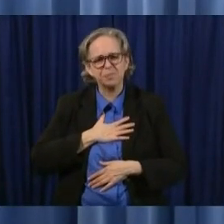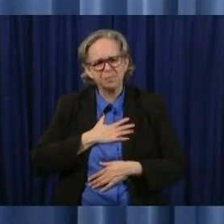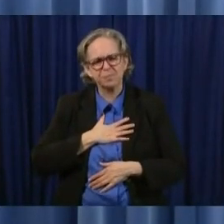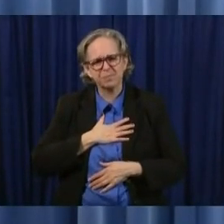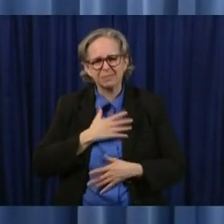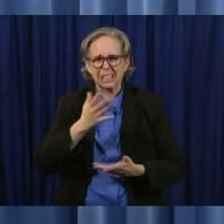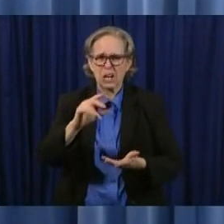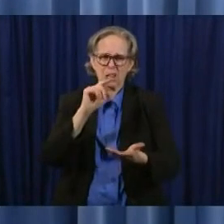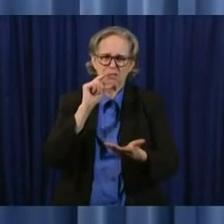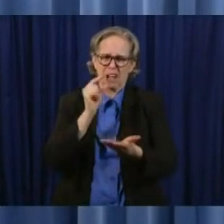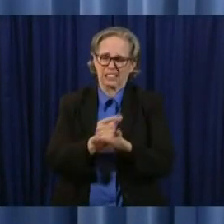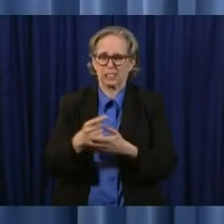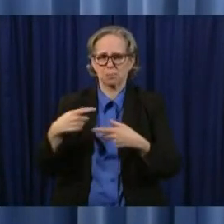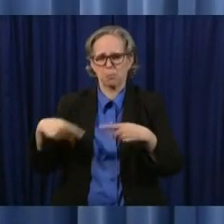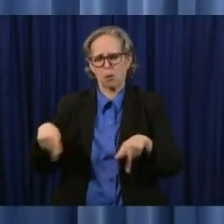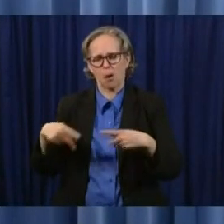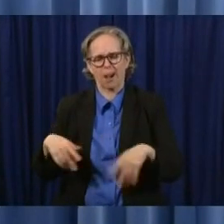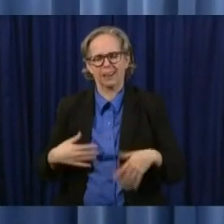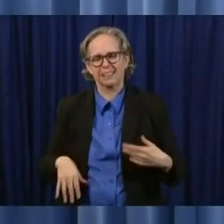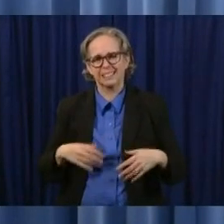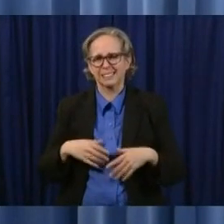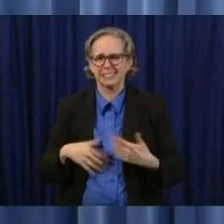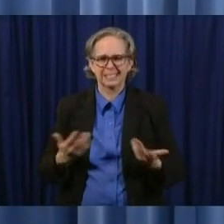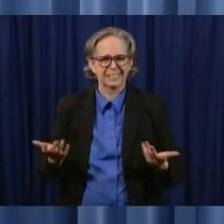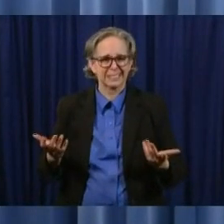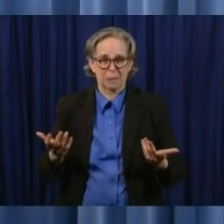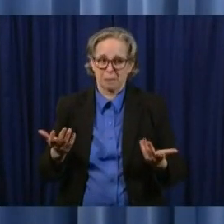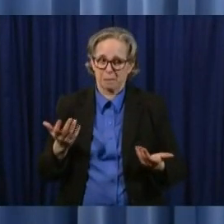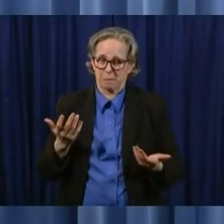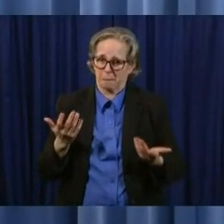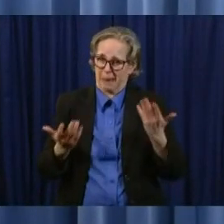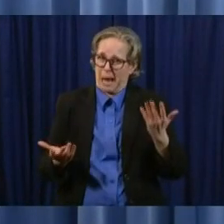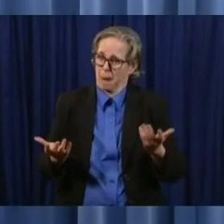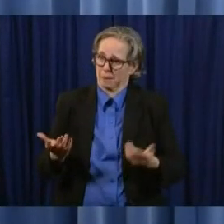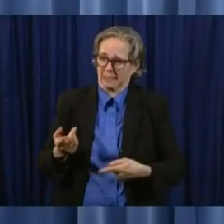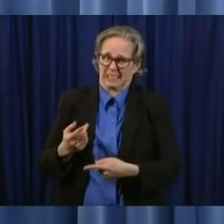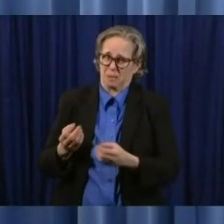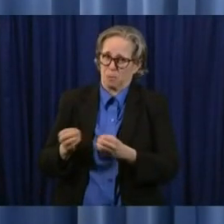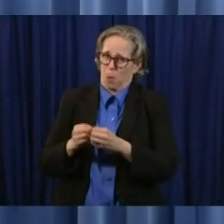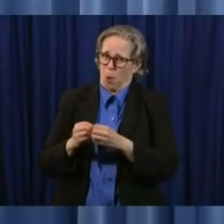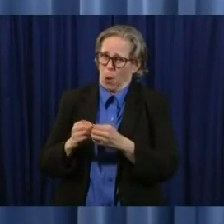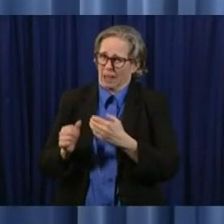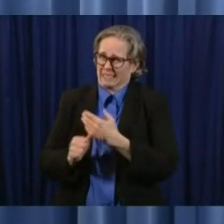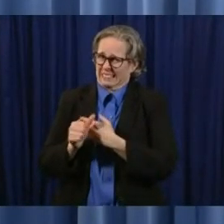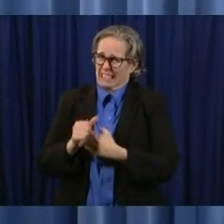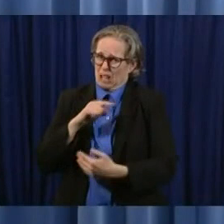can pose as much risk or more risk frankly than a graduation the